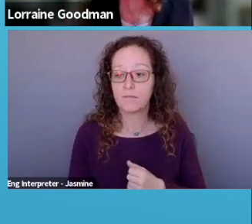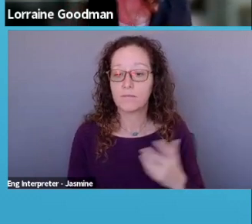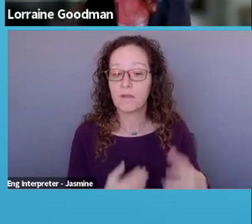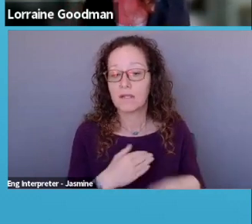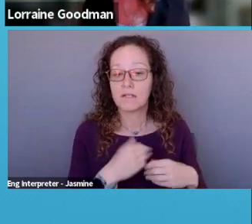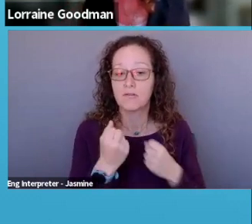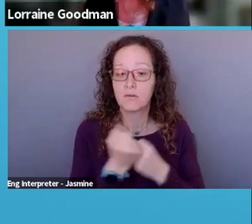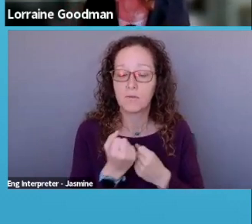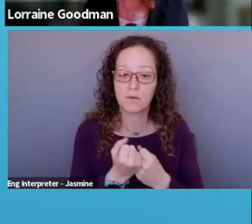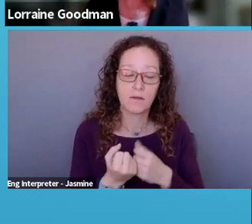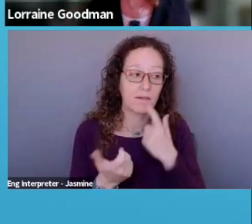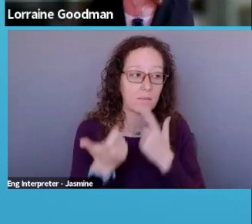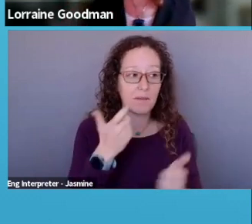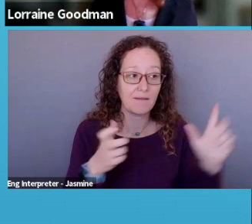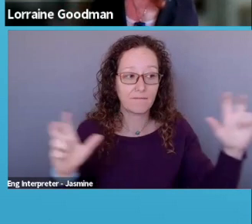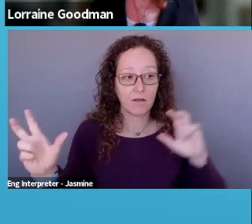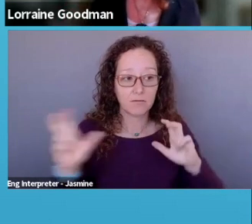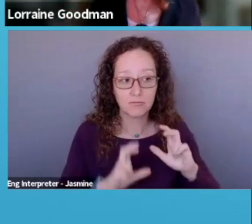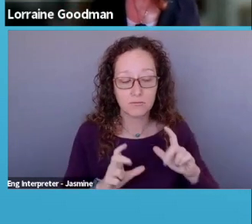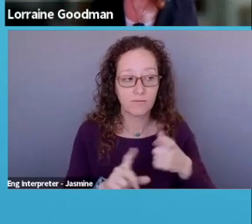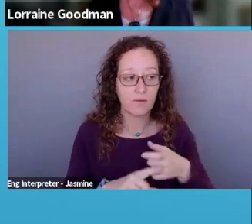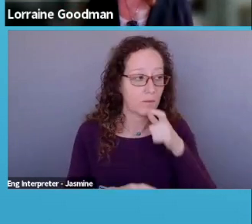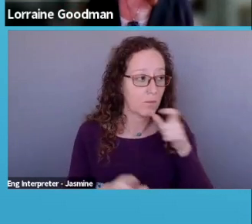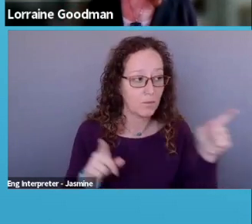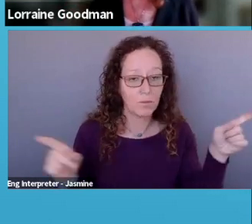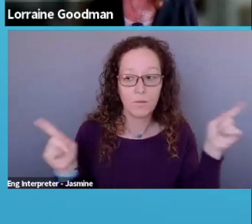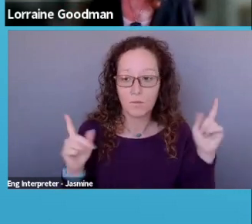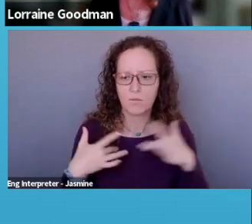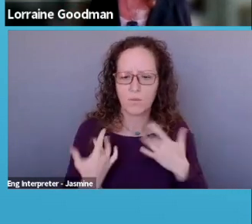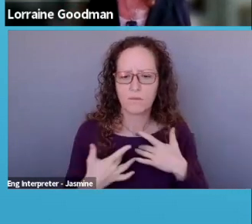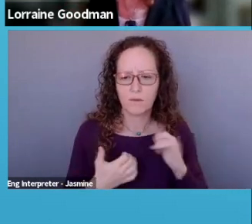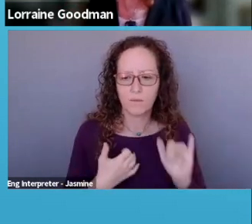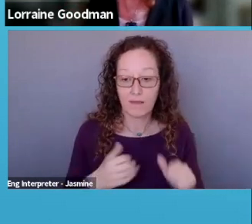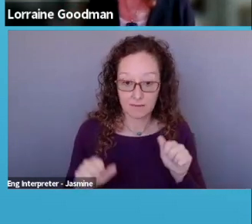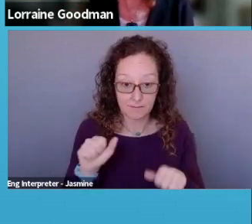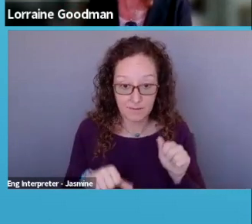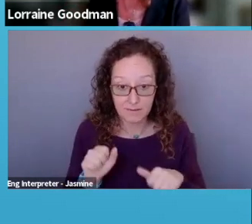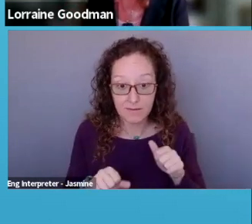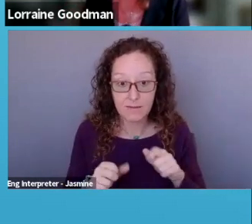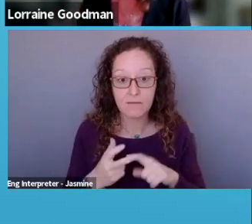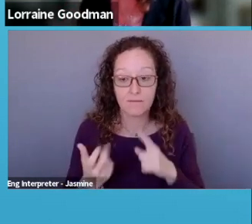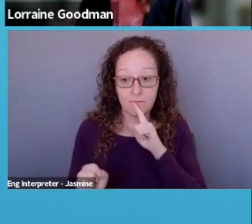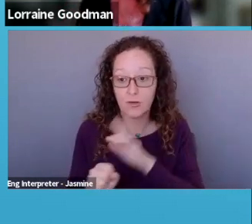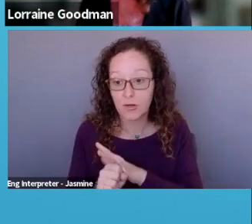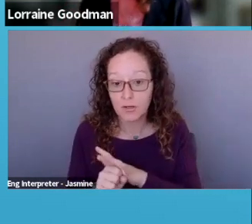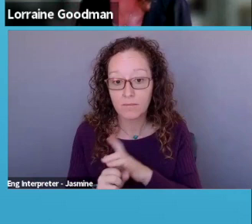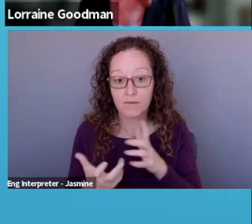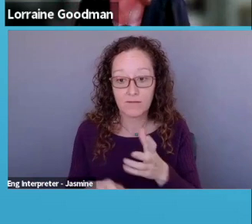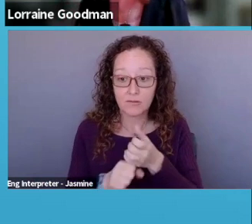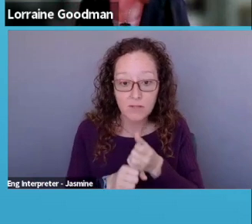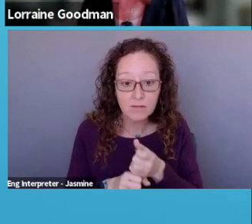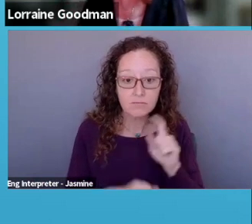Who are your major funders? What is the status of those funding? Are you, is it pending? Is it confirmed? Is it received?